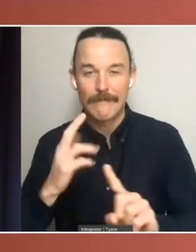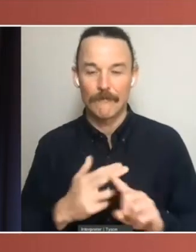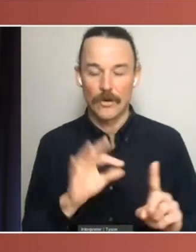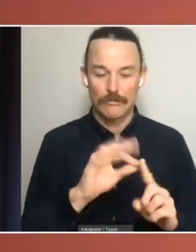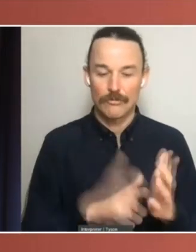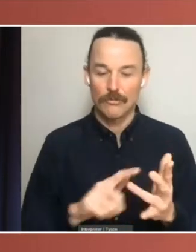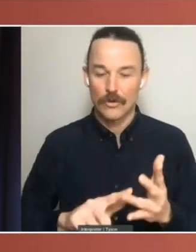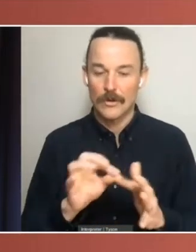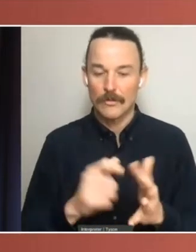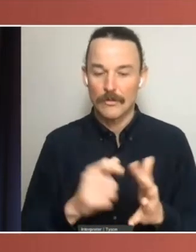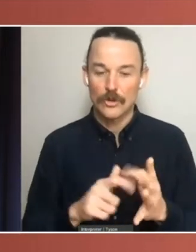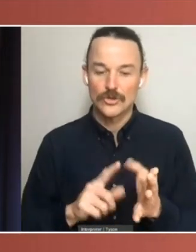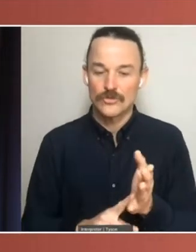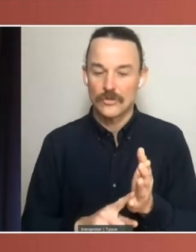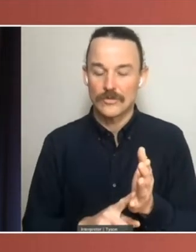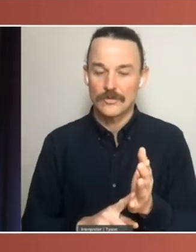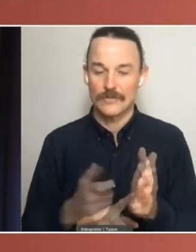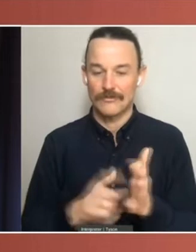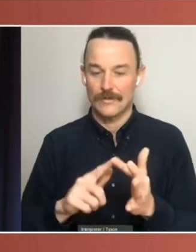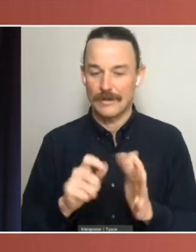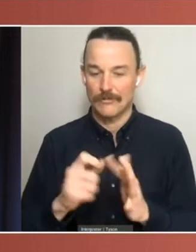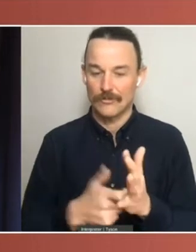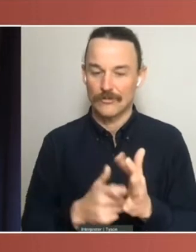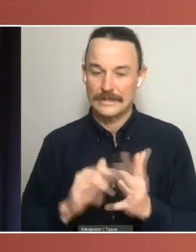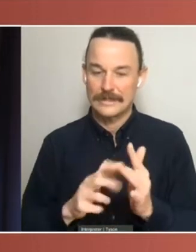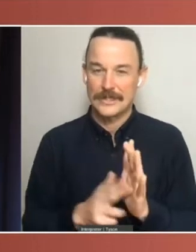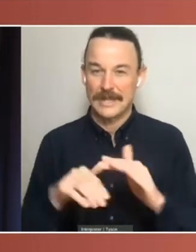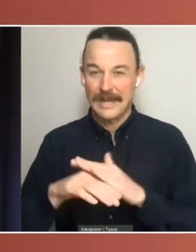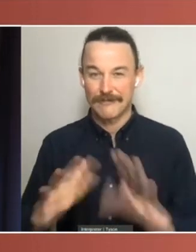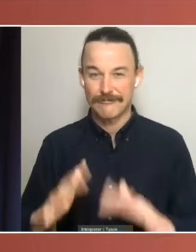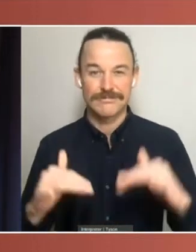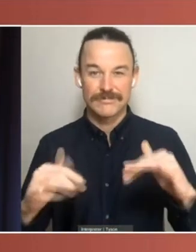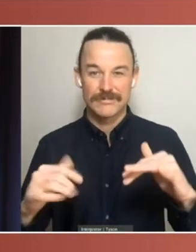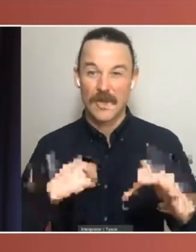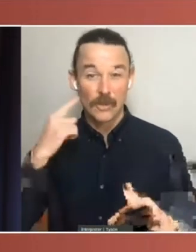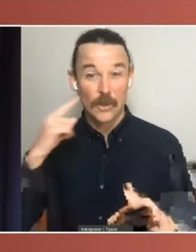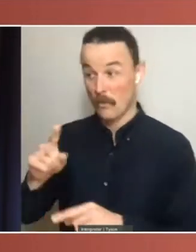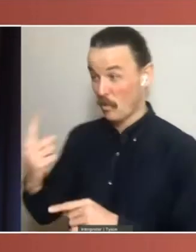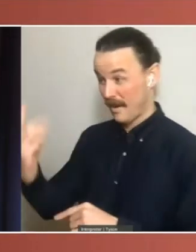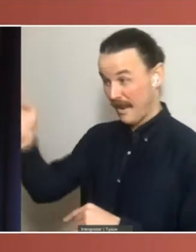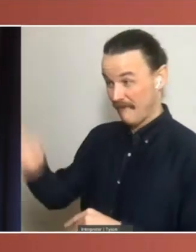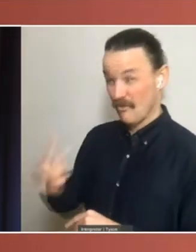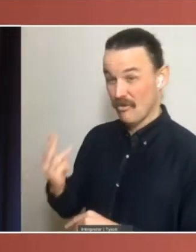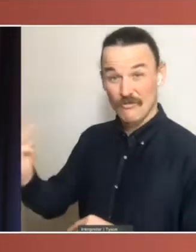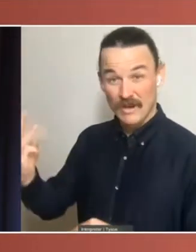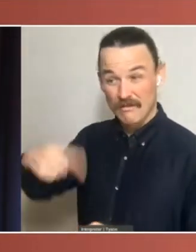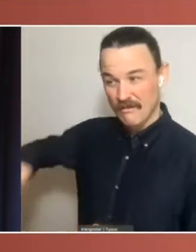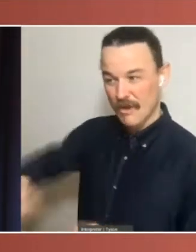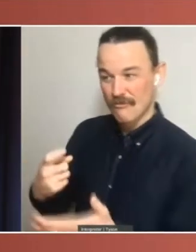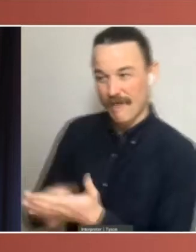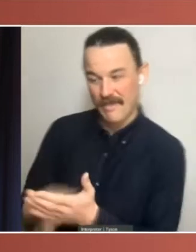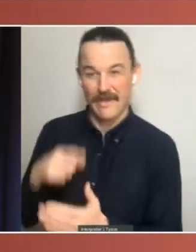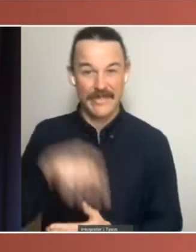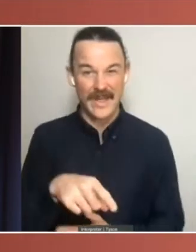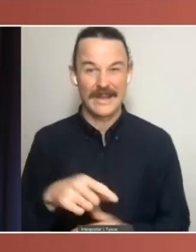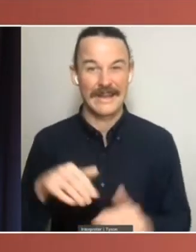impressive. On the face of it, one in three Australians prefer proportional representation in the House to the status quo. Of